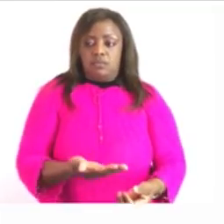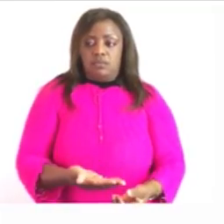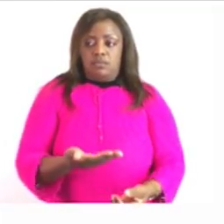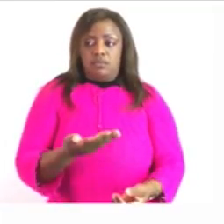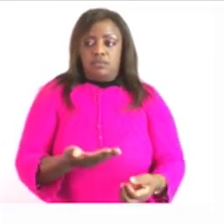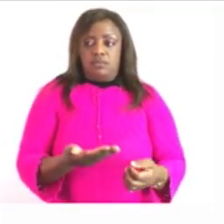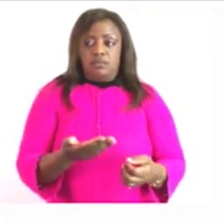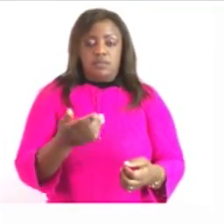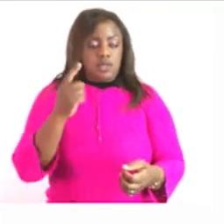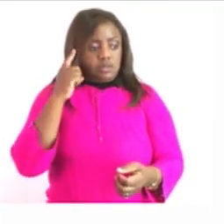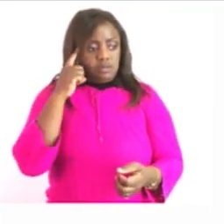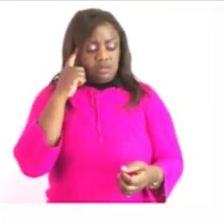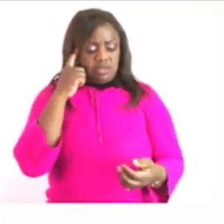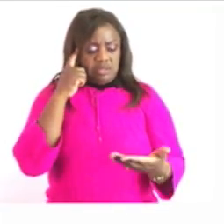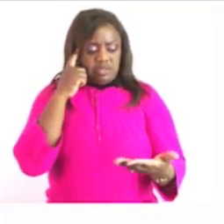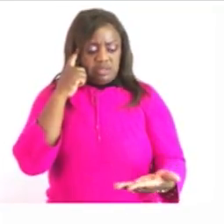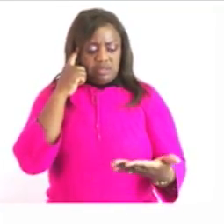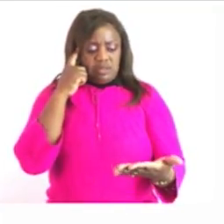can record that in the